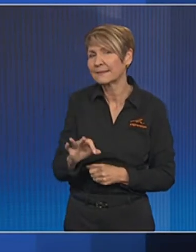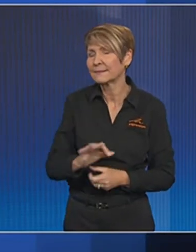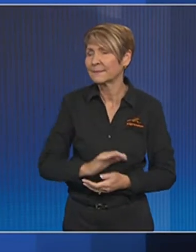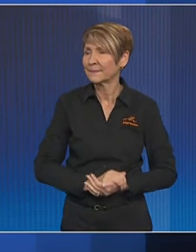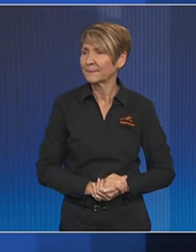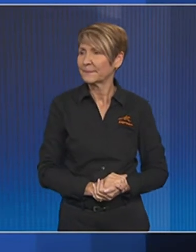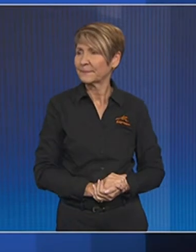So I I